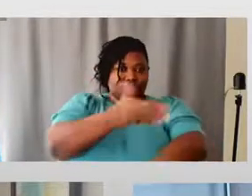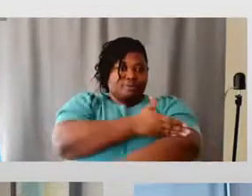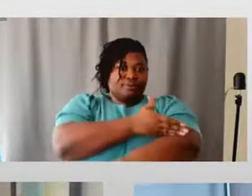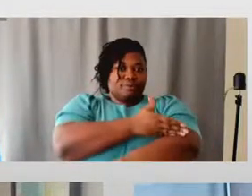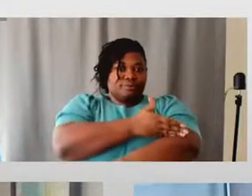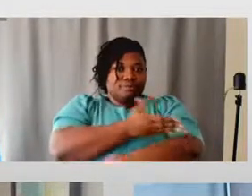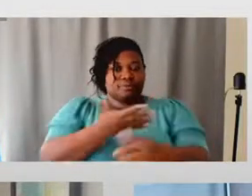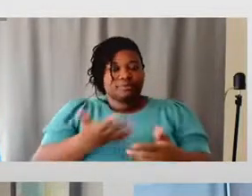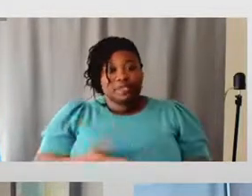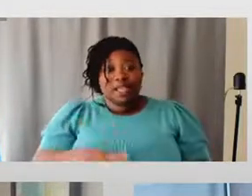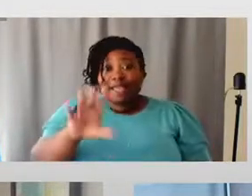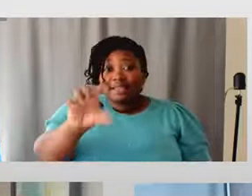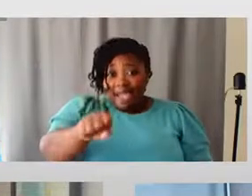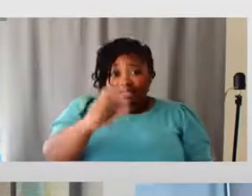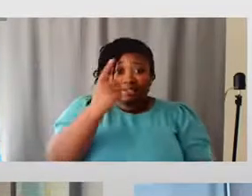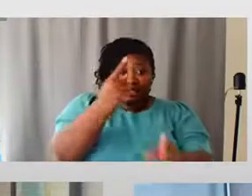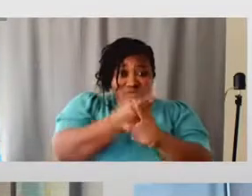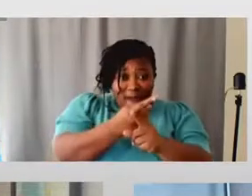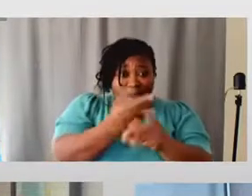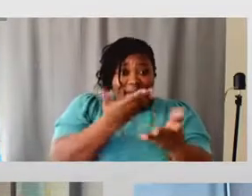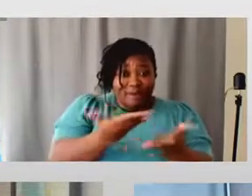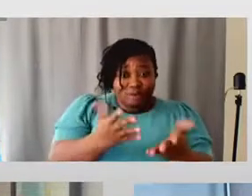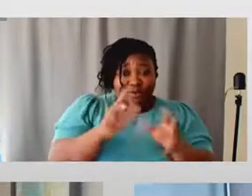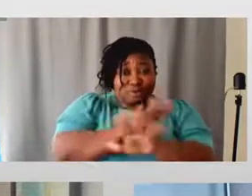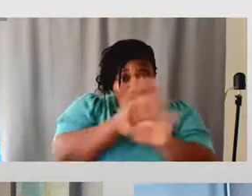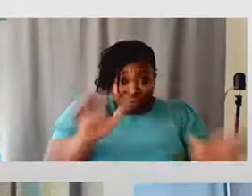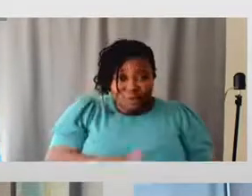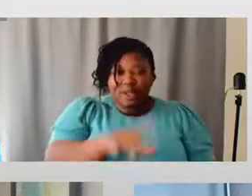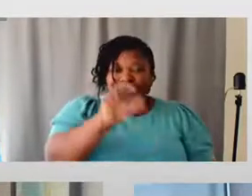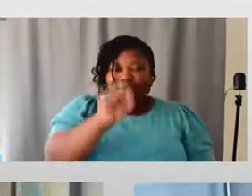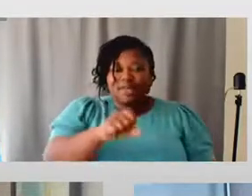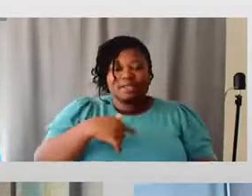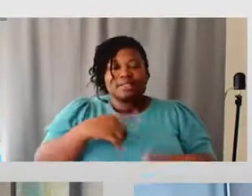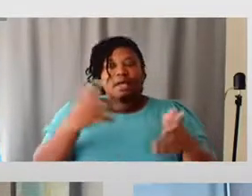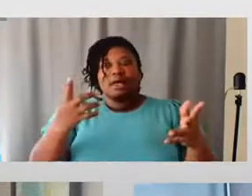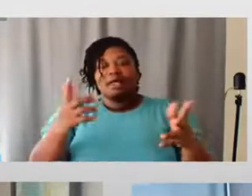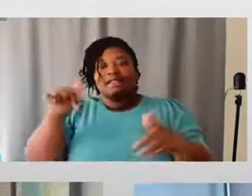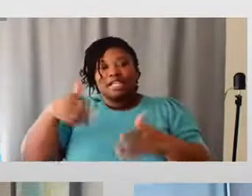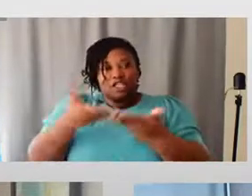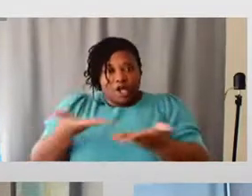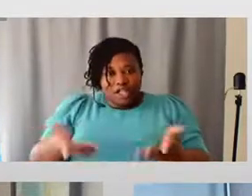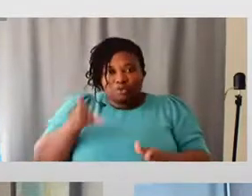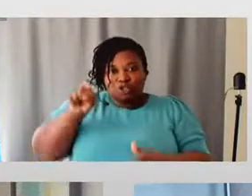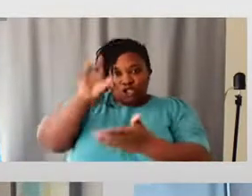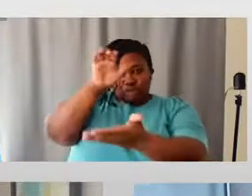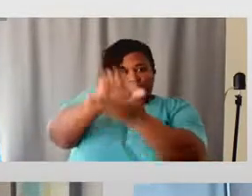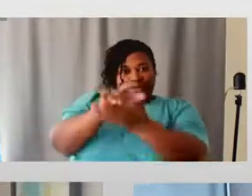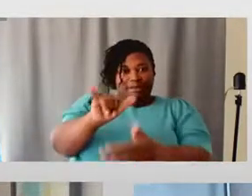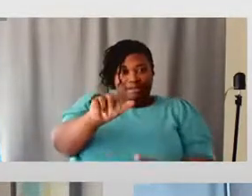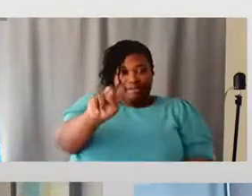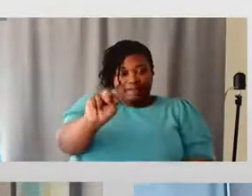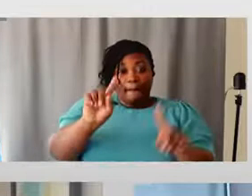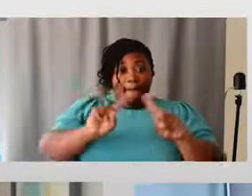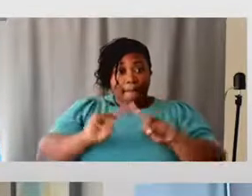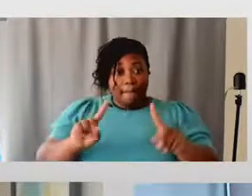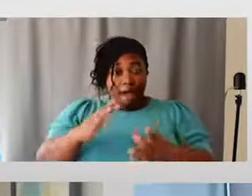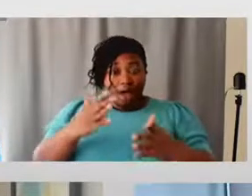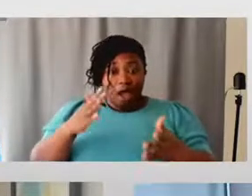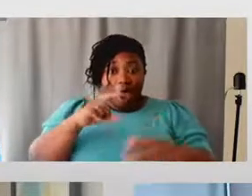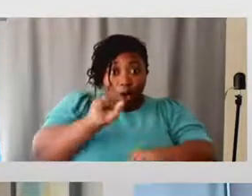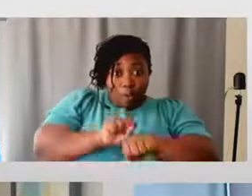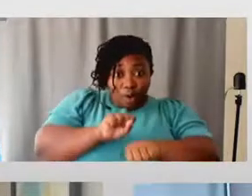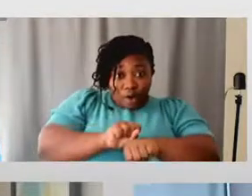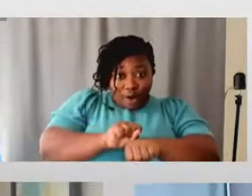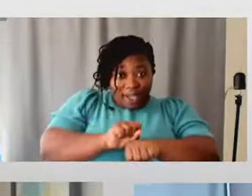the fact that it's the right thing to do, despite the fact that diversity, equity and inclusion are things that we should believe in, in the body of work that we're doing, we